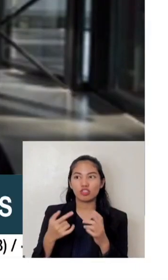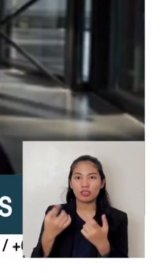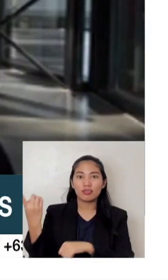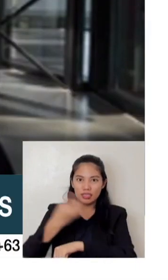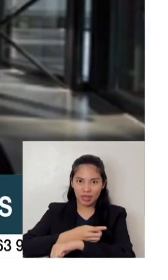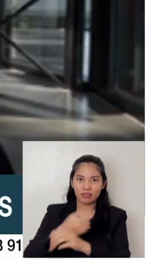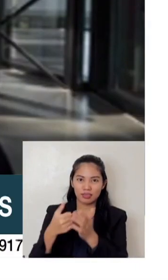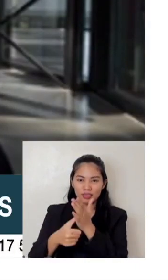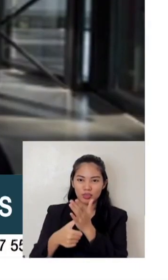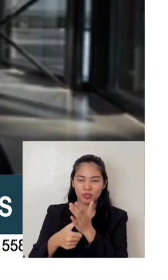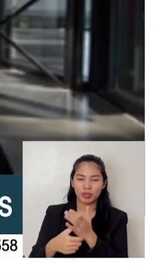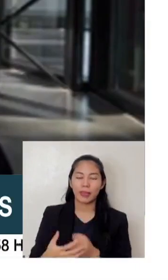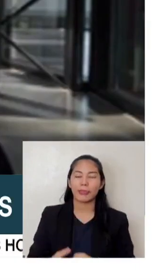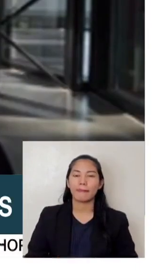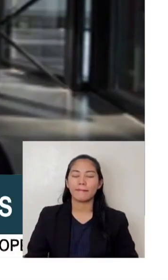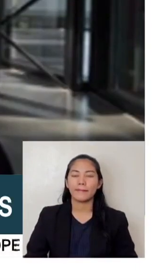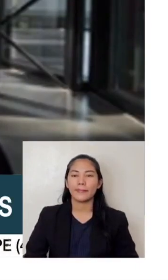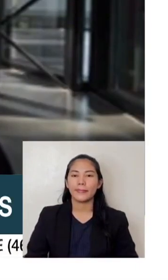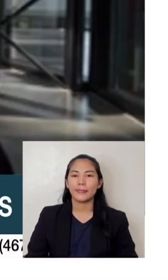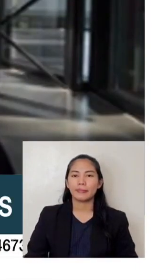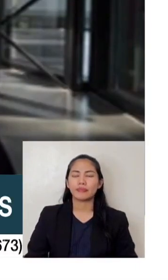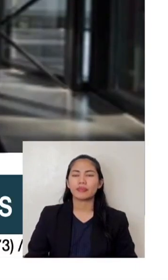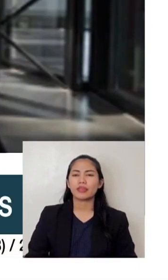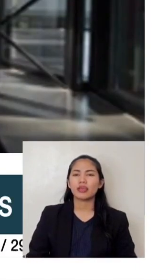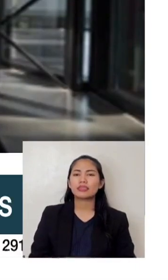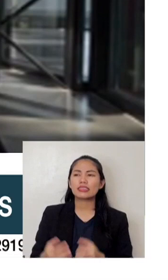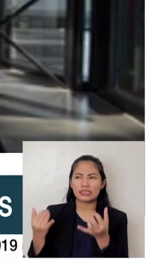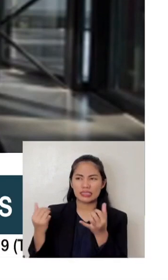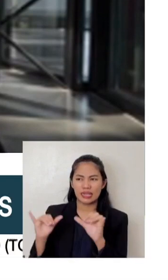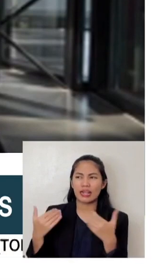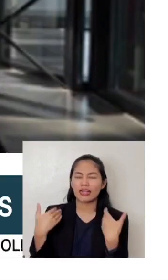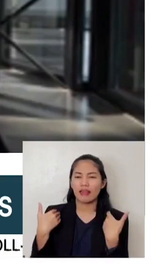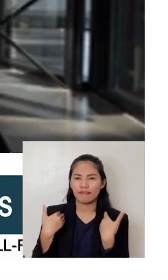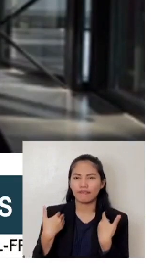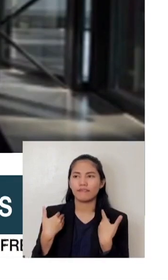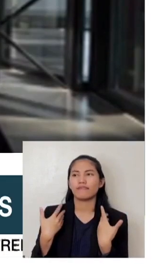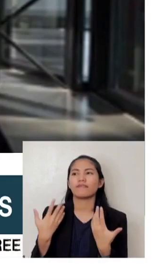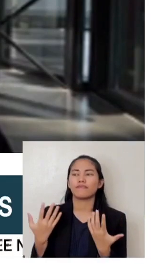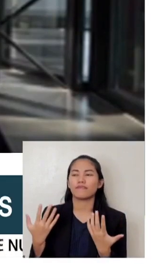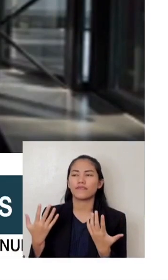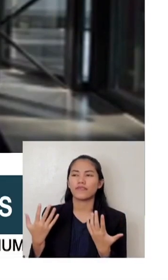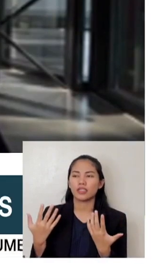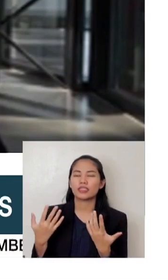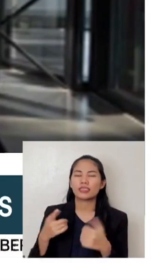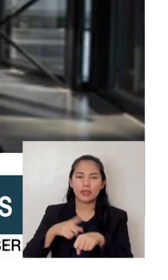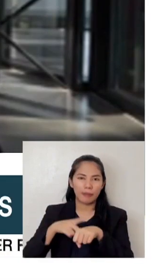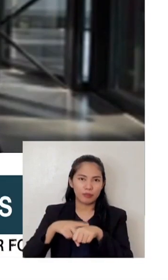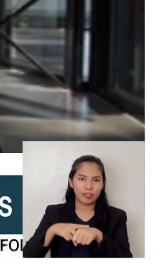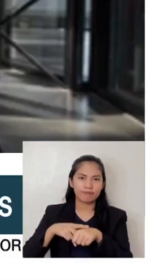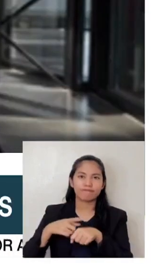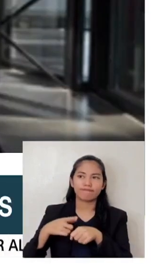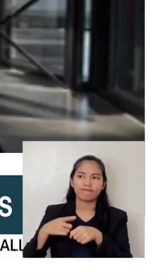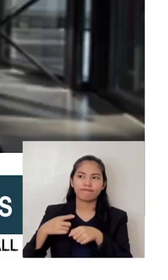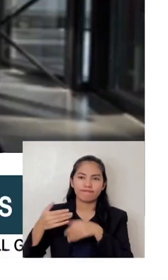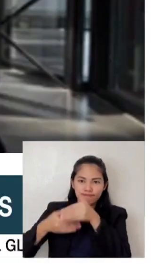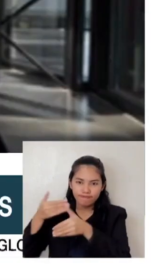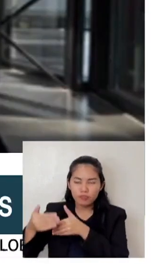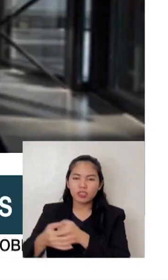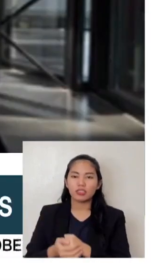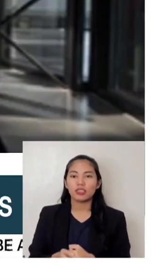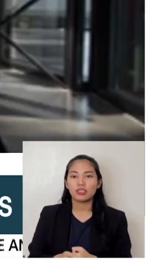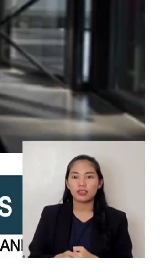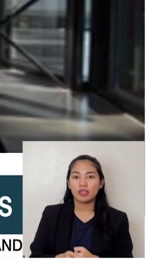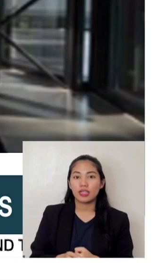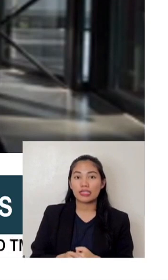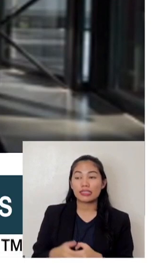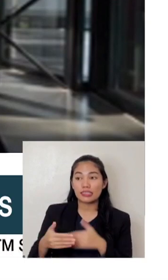there's still a narrow pathway to catching up. And I think in the next few weeks, it's going to be a competition between Vice